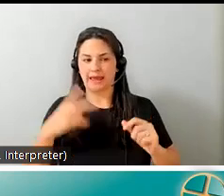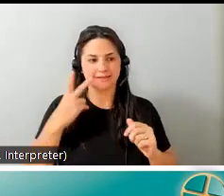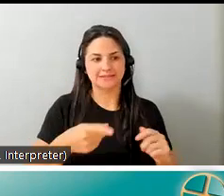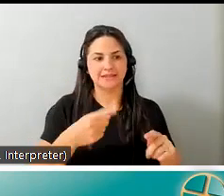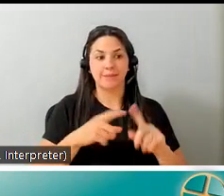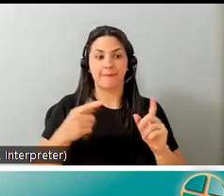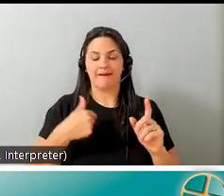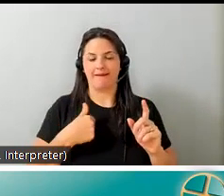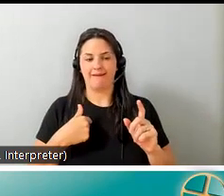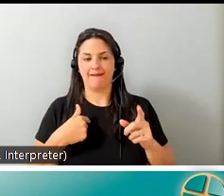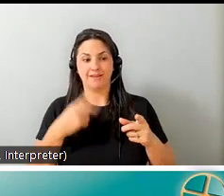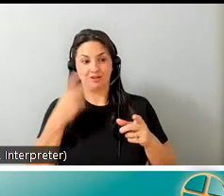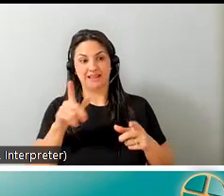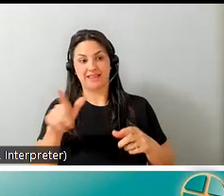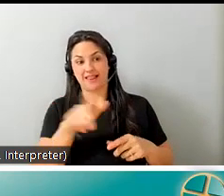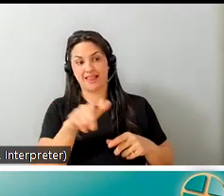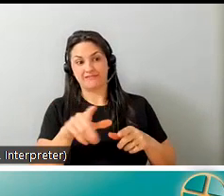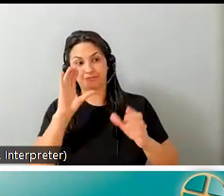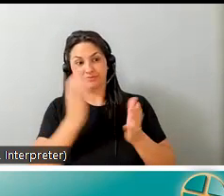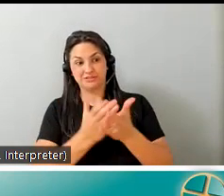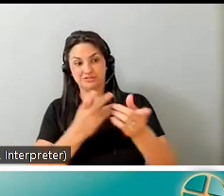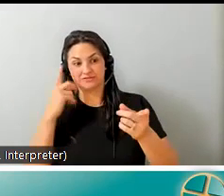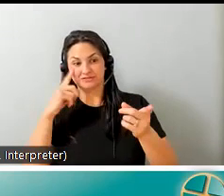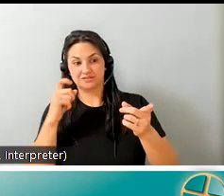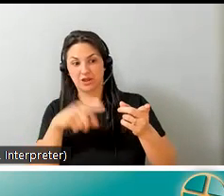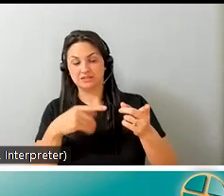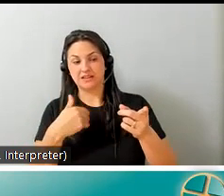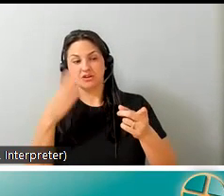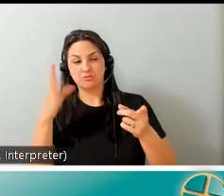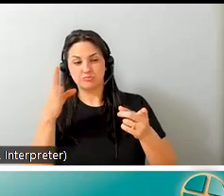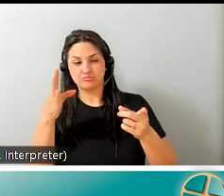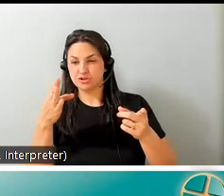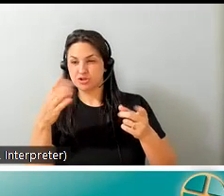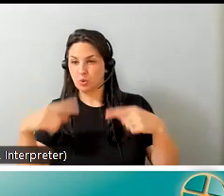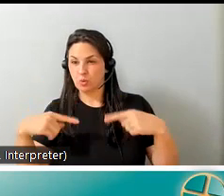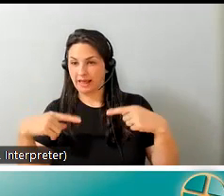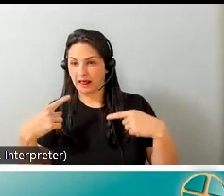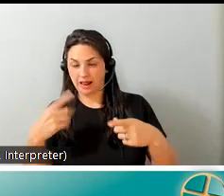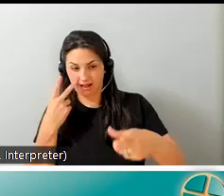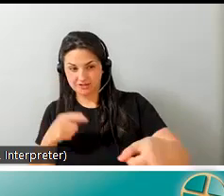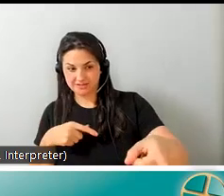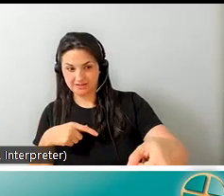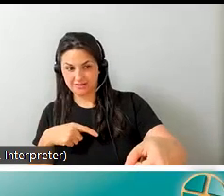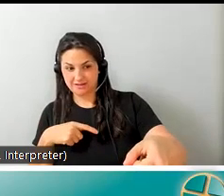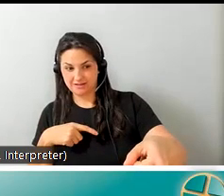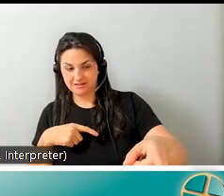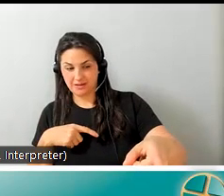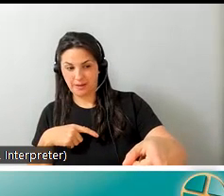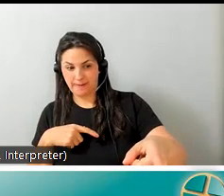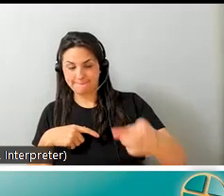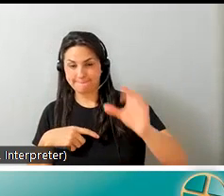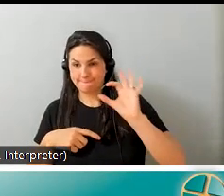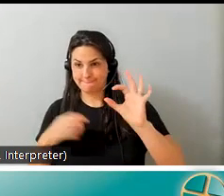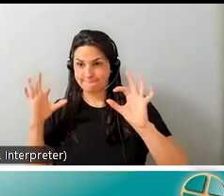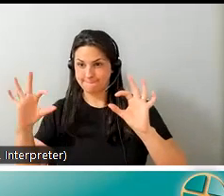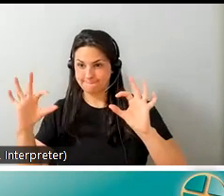but uh in that left hand picture you'll notice there's a blue wheel uh and that there's three